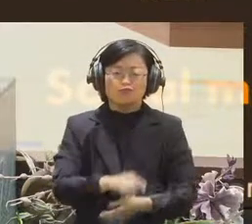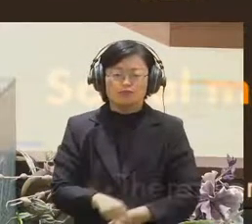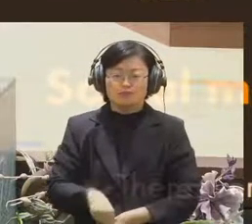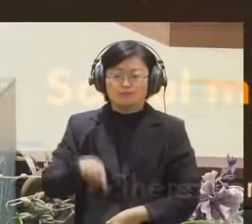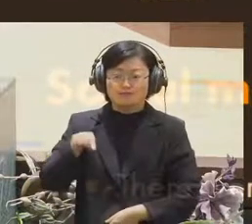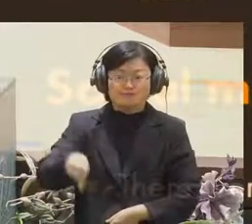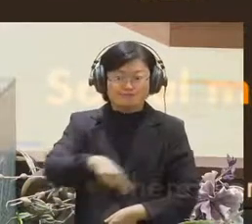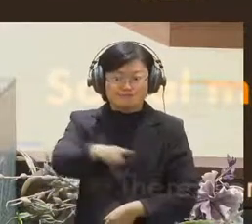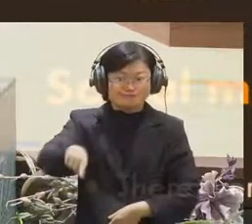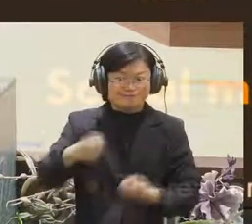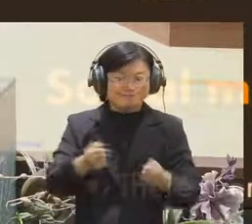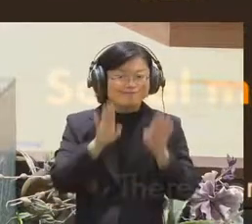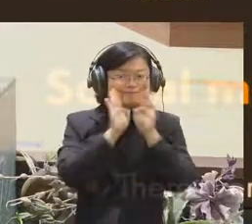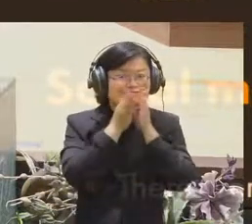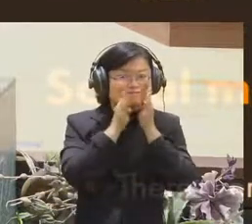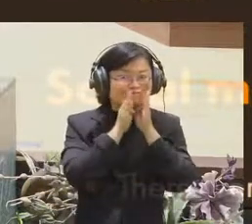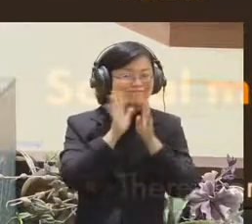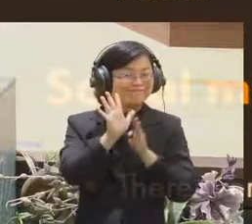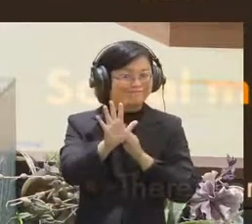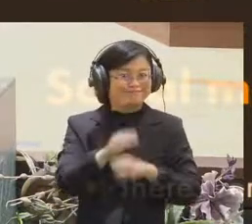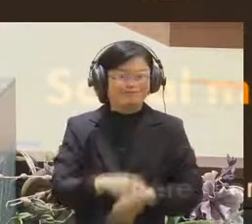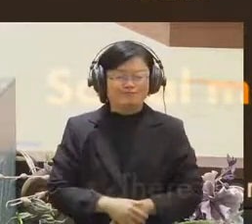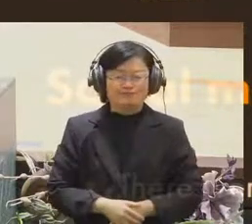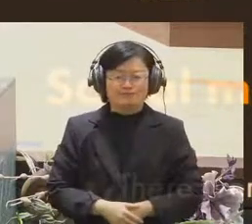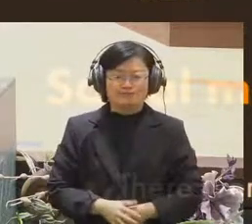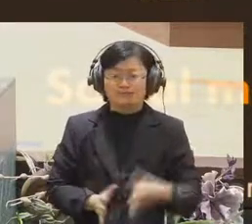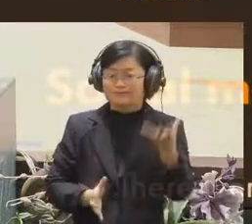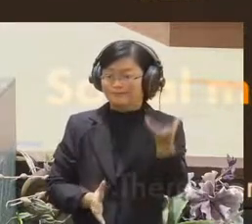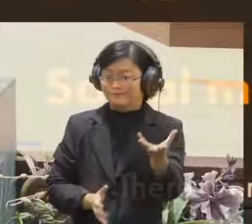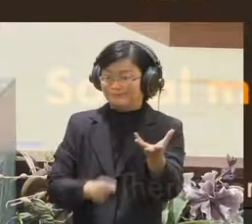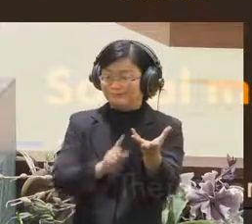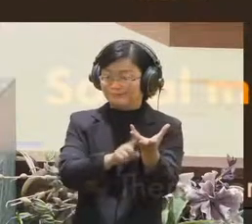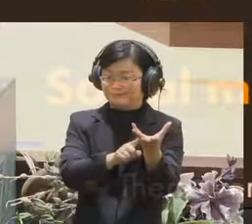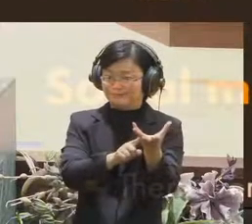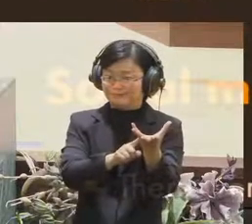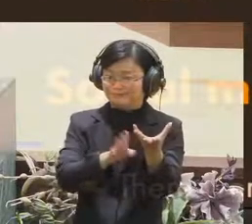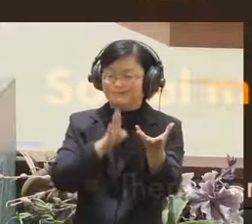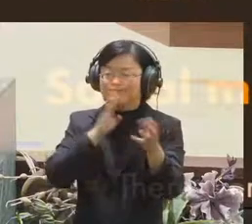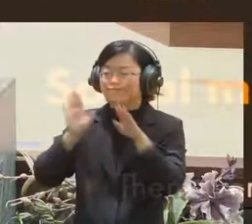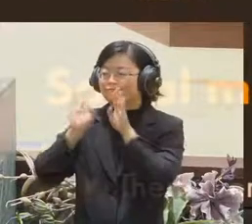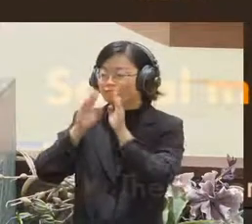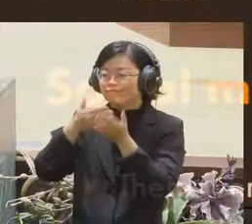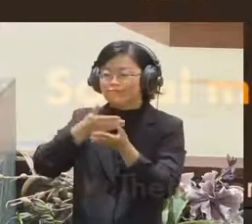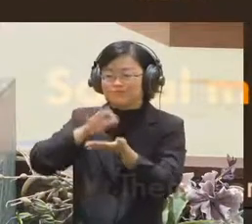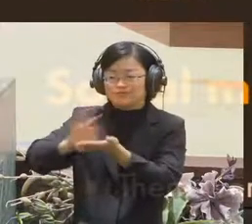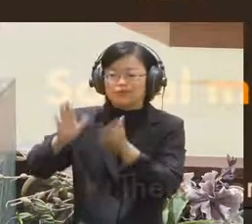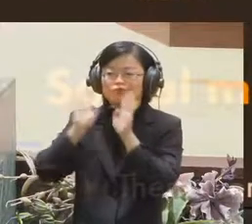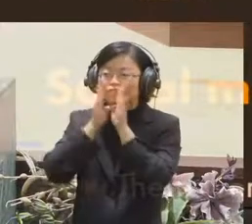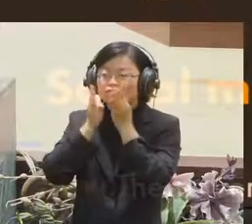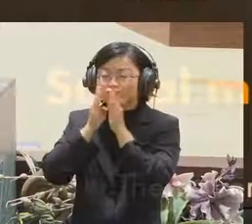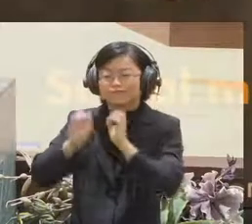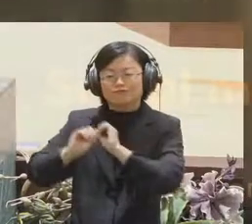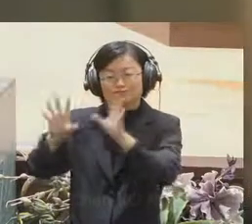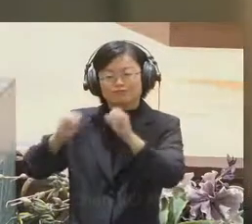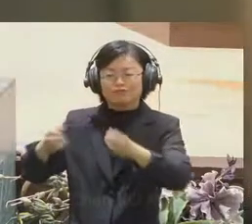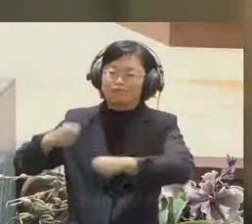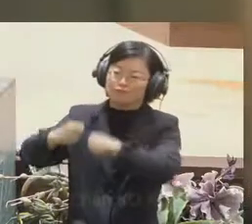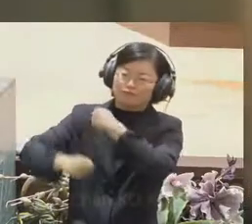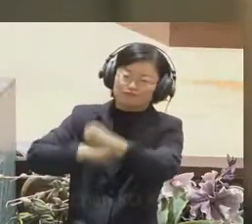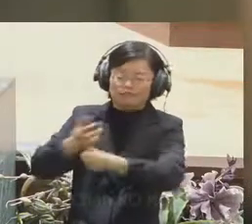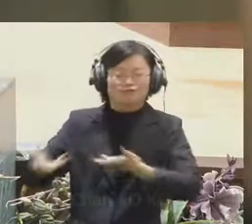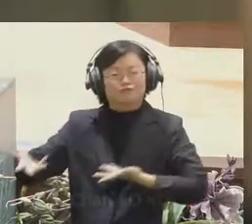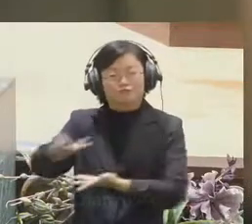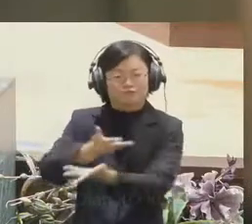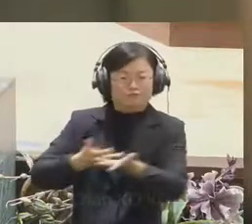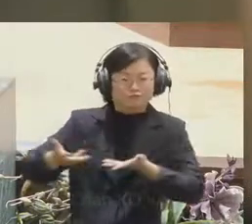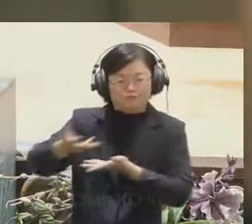use the Facebook as the internet and they do all kind of activities such as the communication,